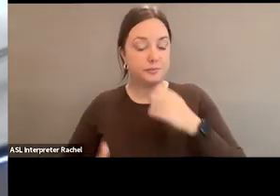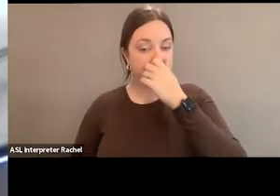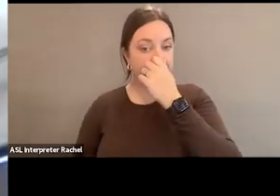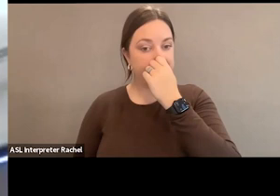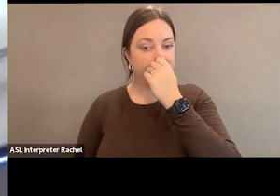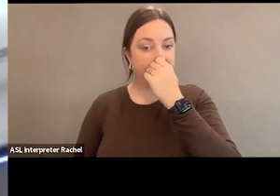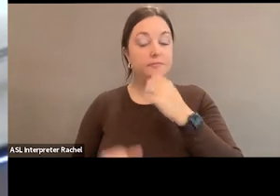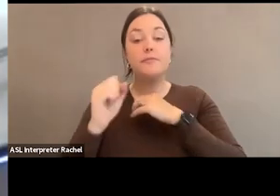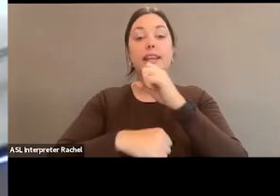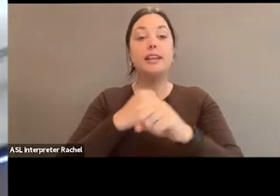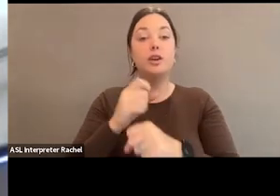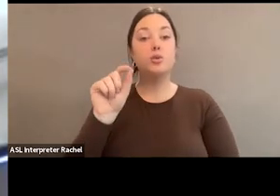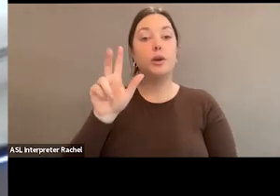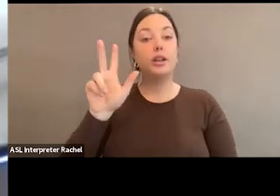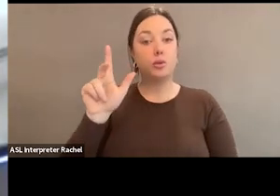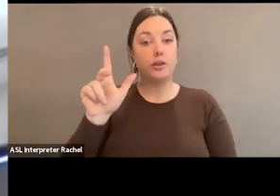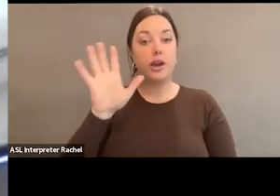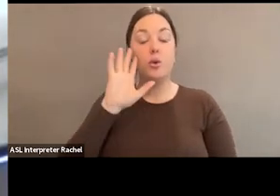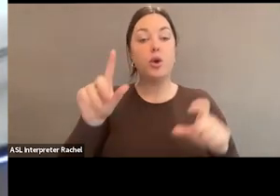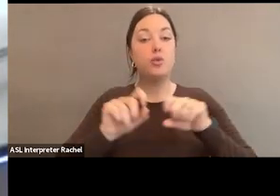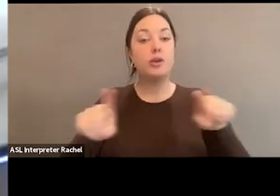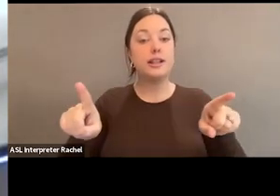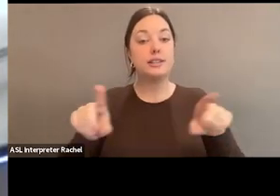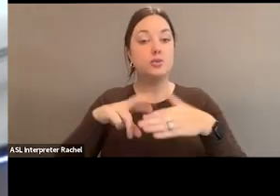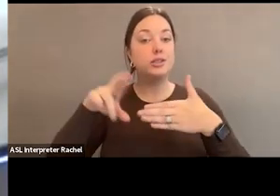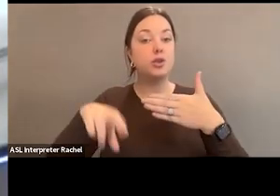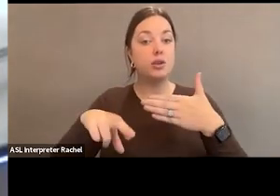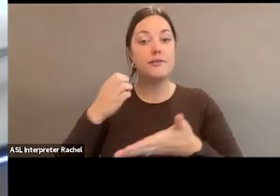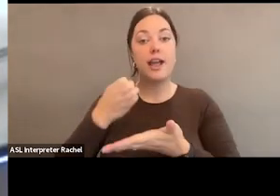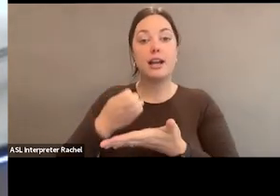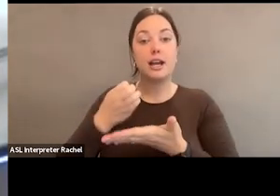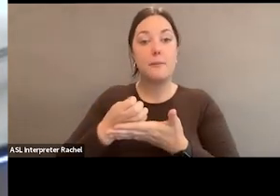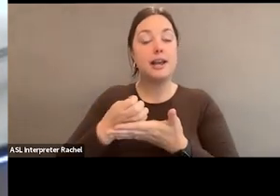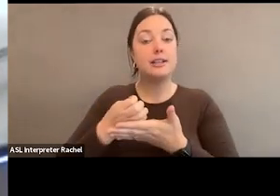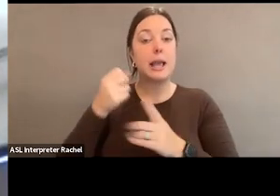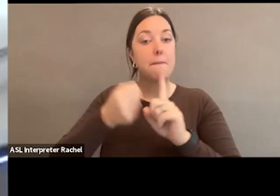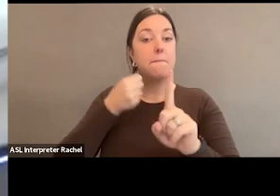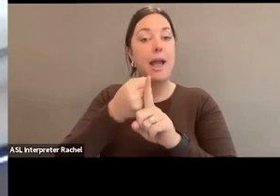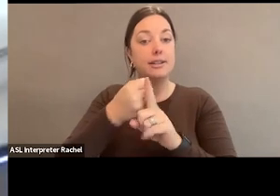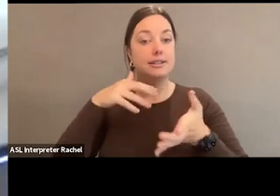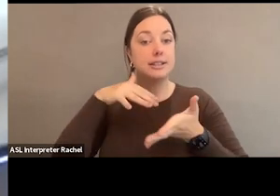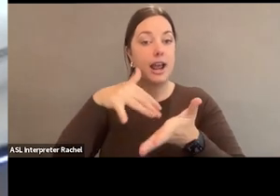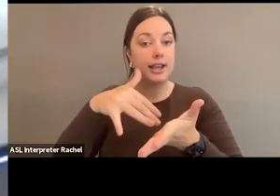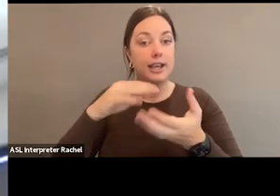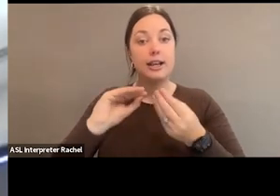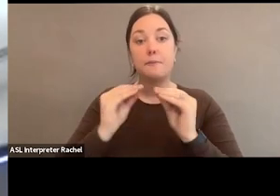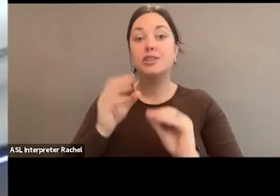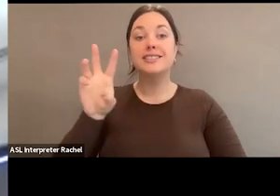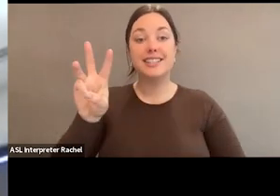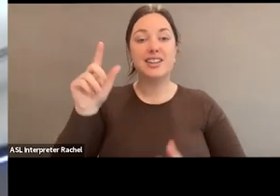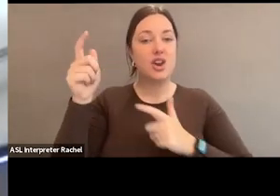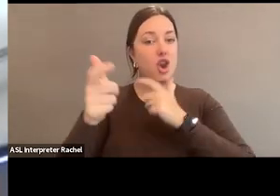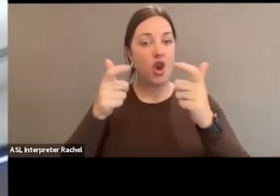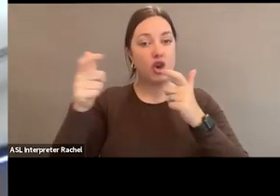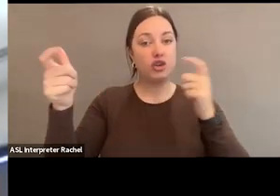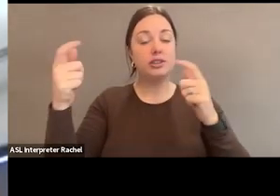I also will be releasing the results of our economic impact study number six. It's the largest ever. We have